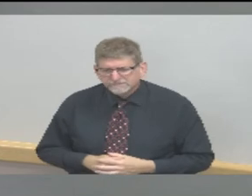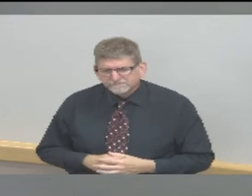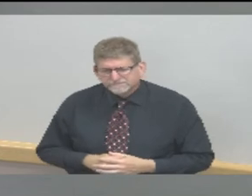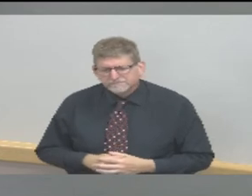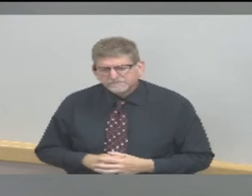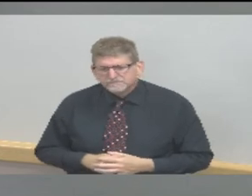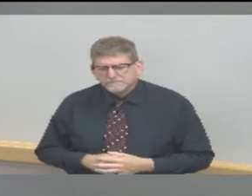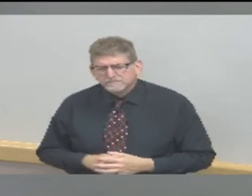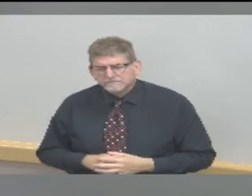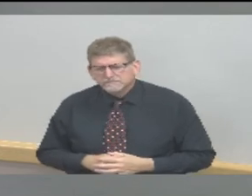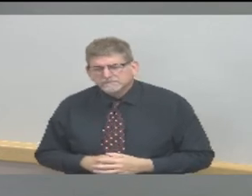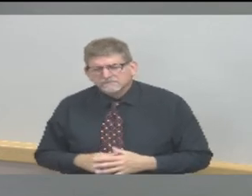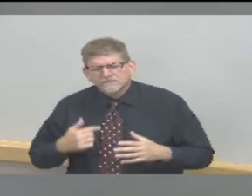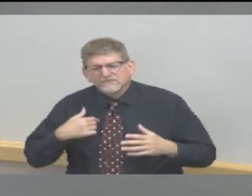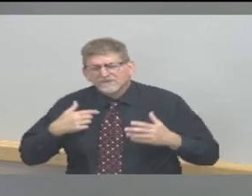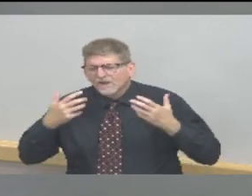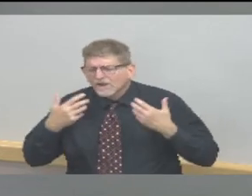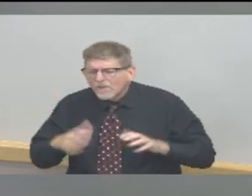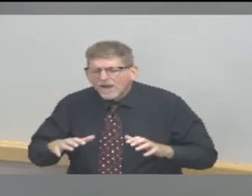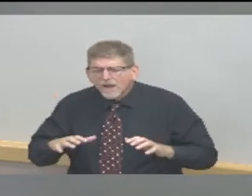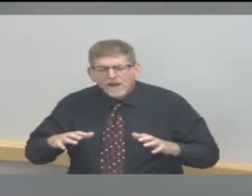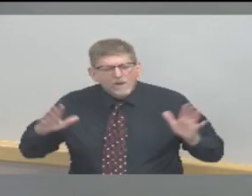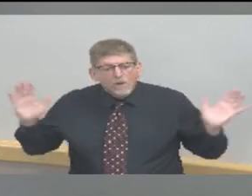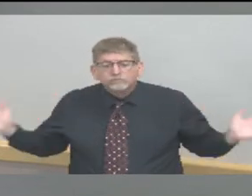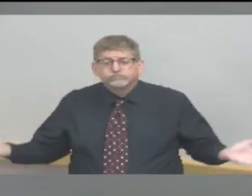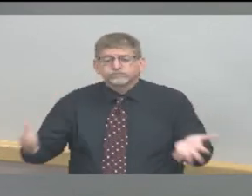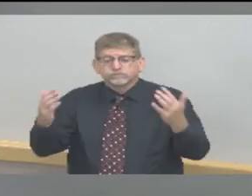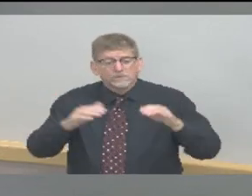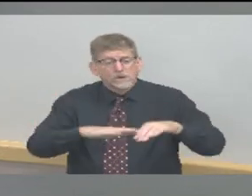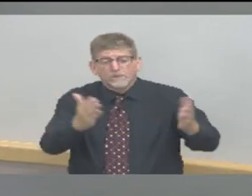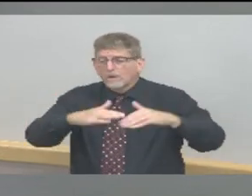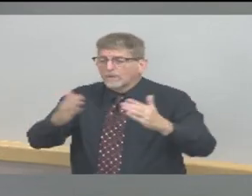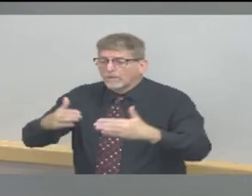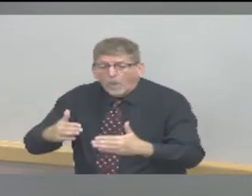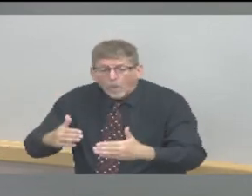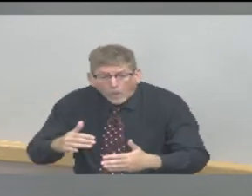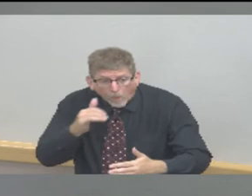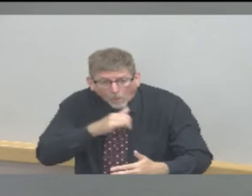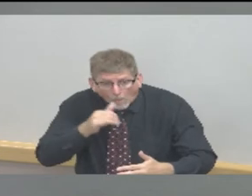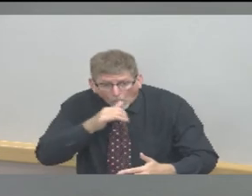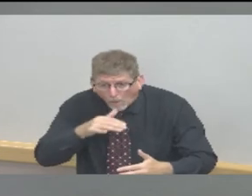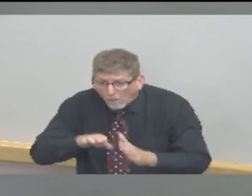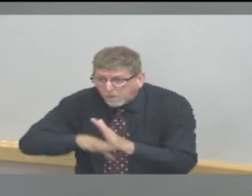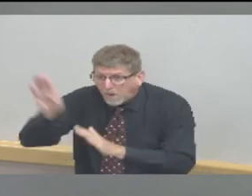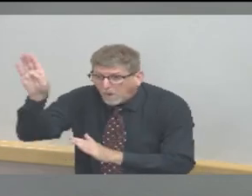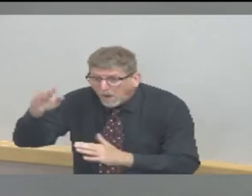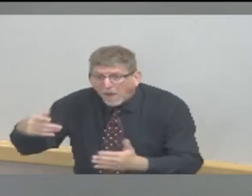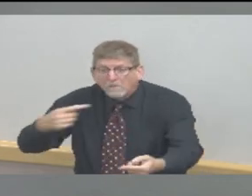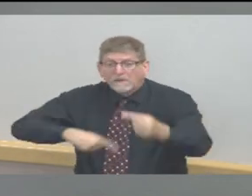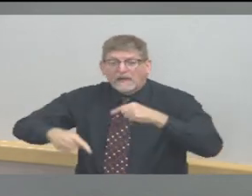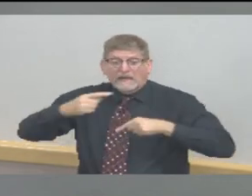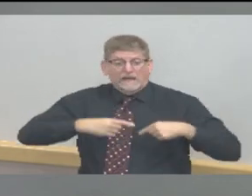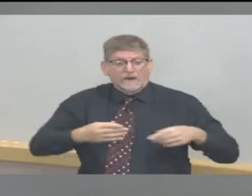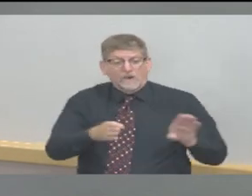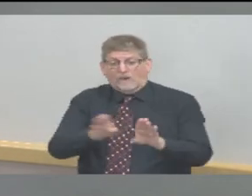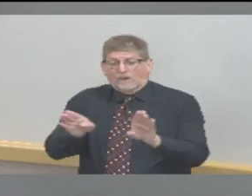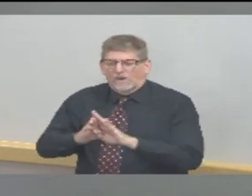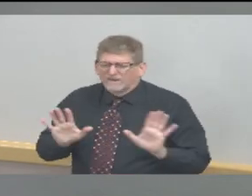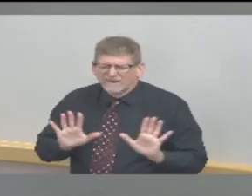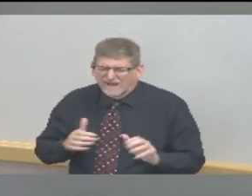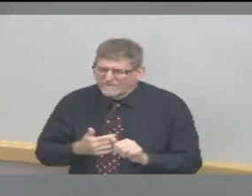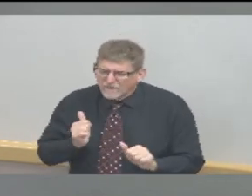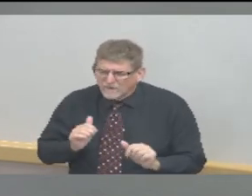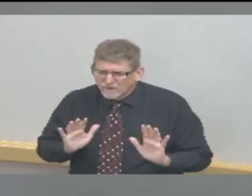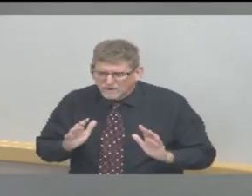have to take a step backwards because of, you know, a large increase in case numbers or in